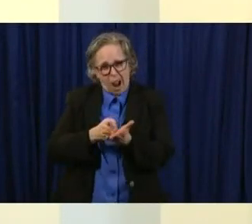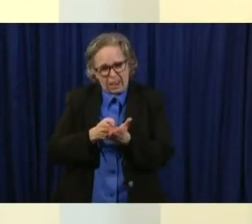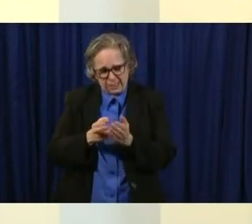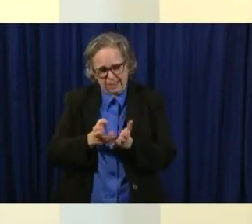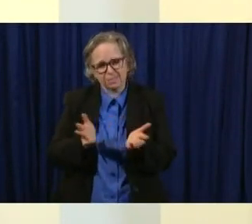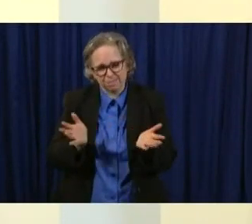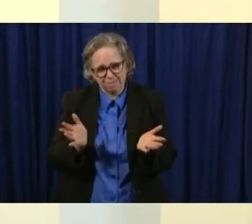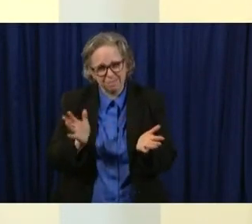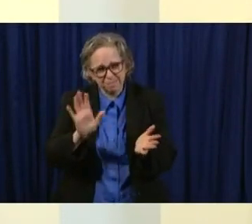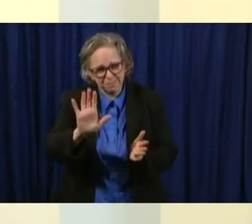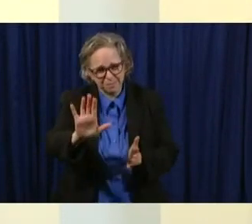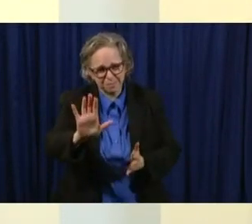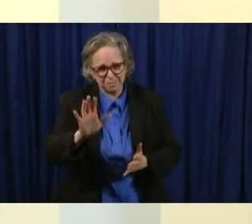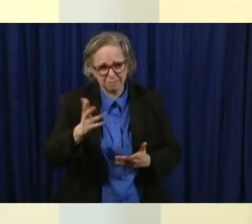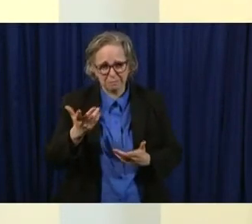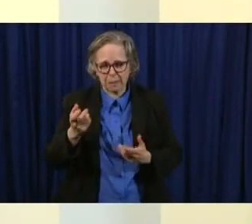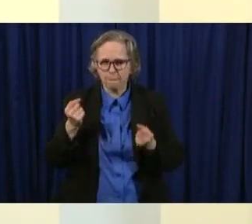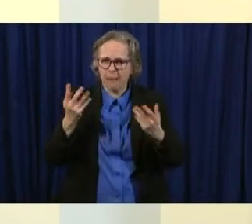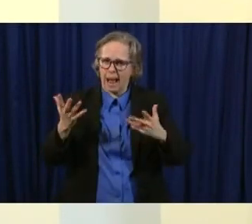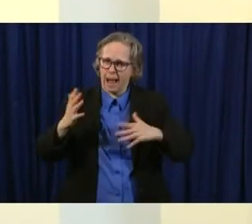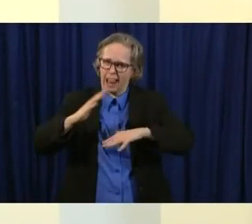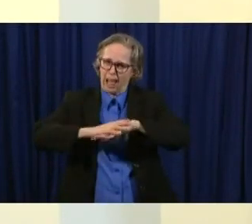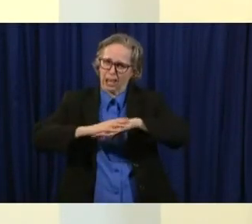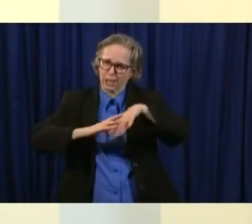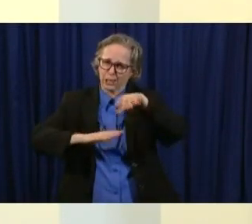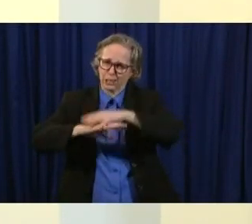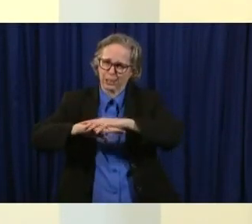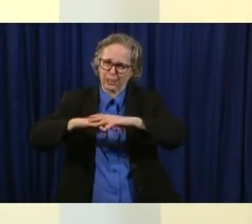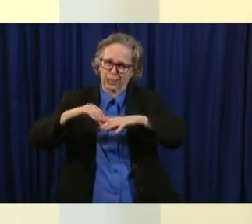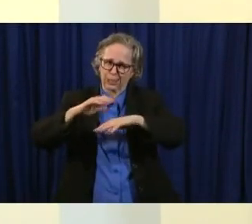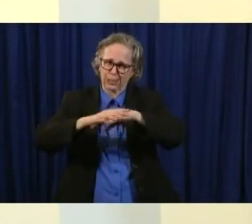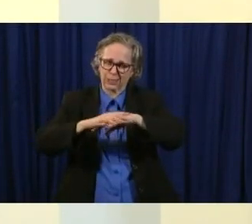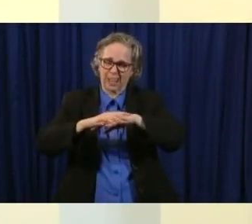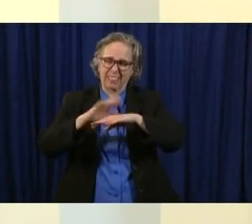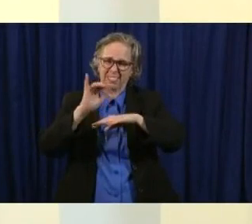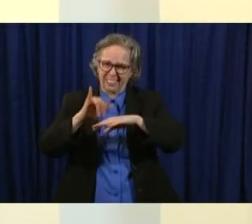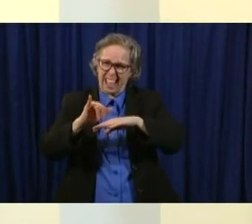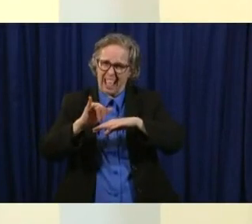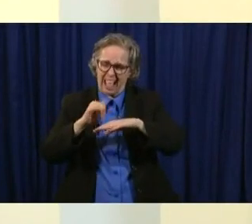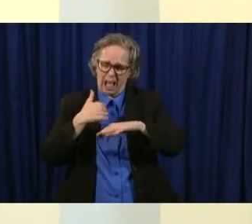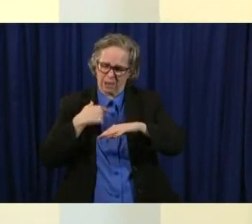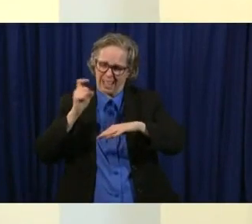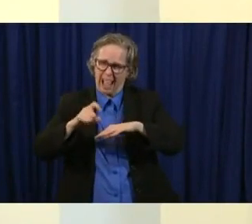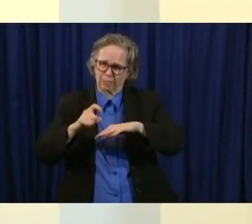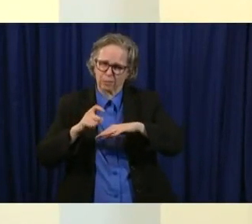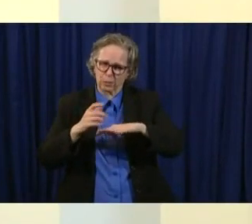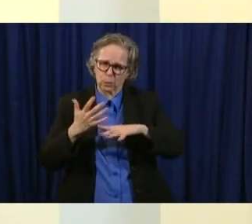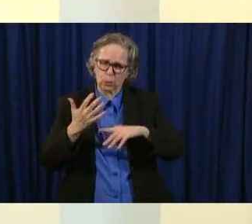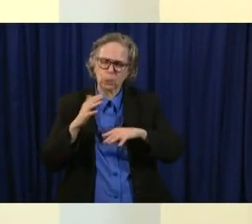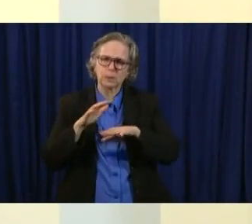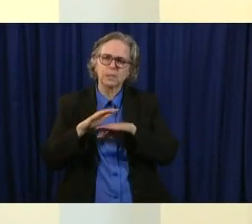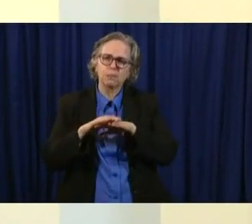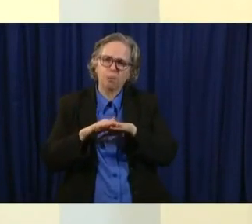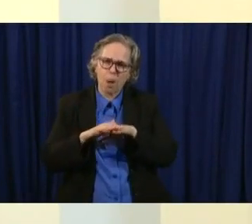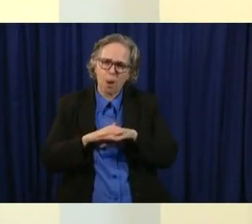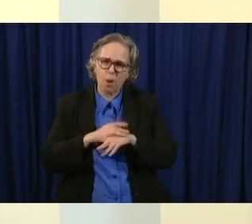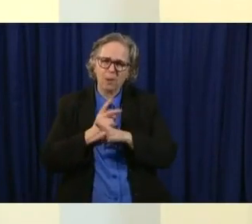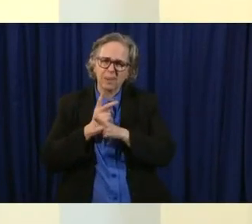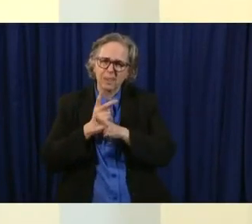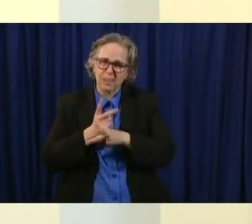slowly in a measured way as he is trying to present make moves that's my dimmer switch